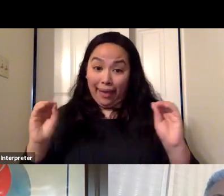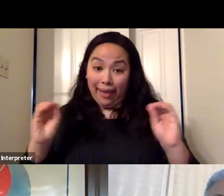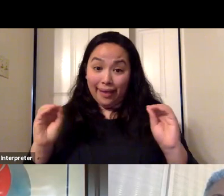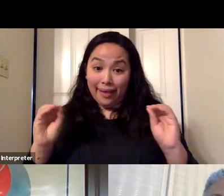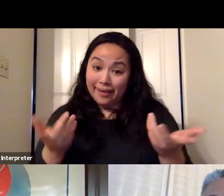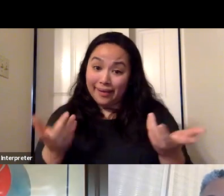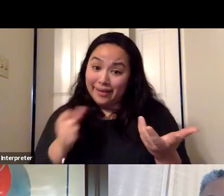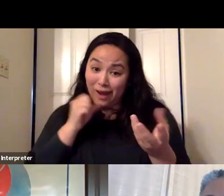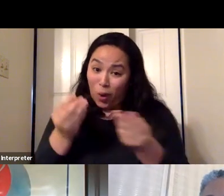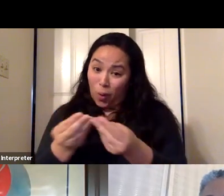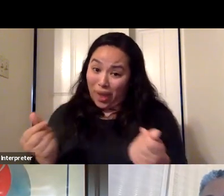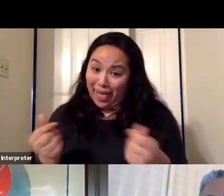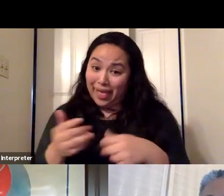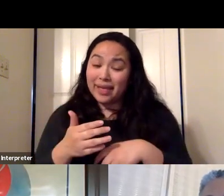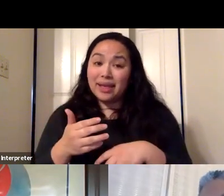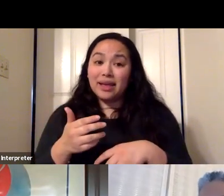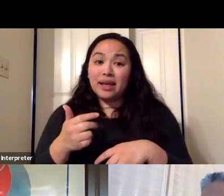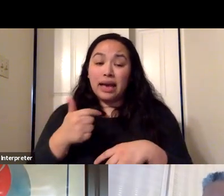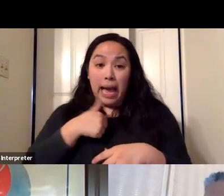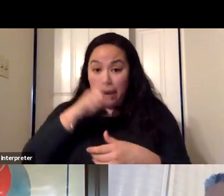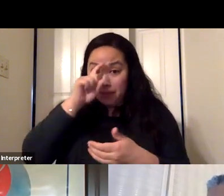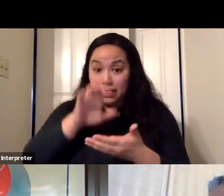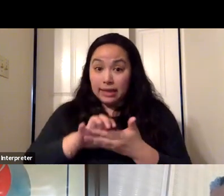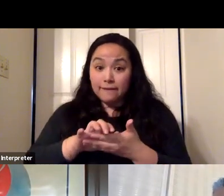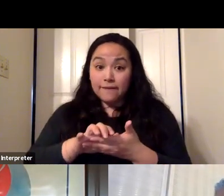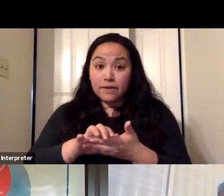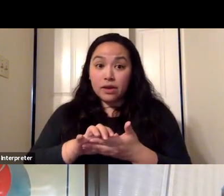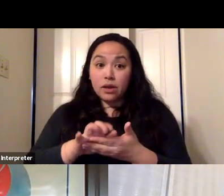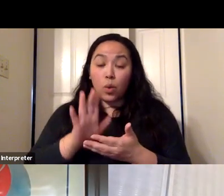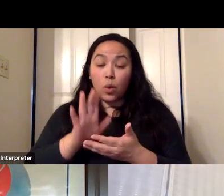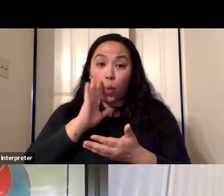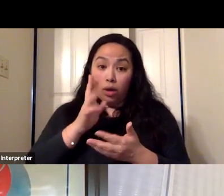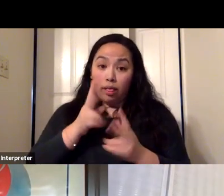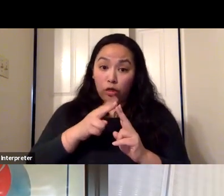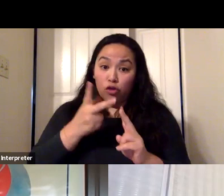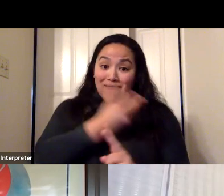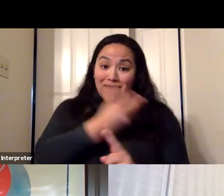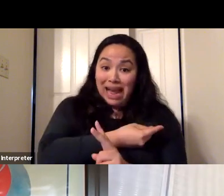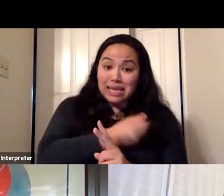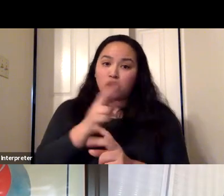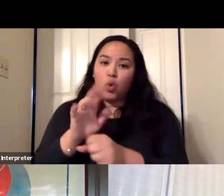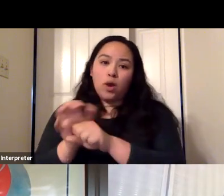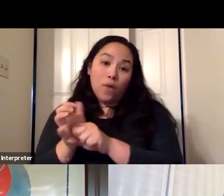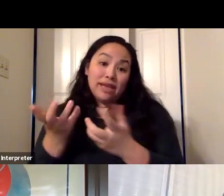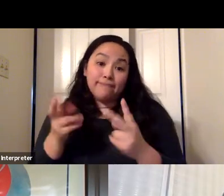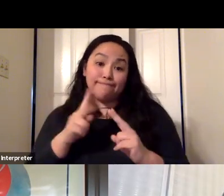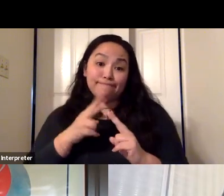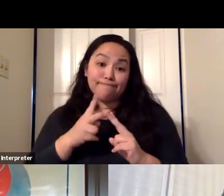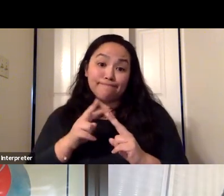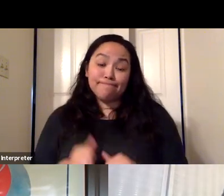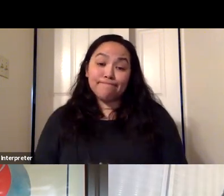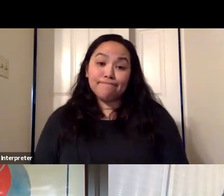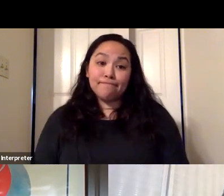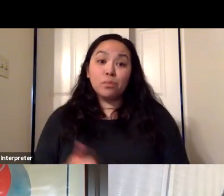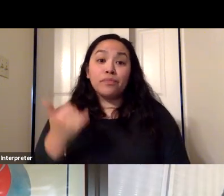I'm coming to the belief that either you're going to get vaccinated or you're going to get COVID, and maybe more than once.